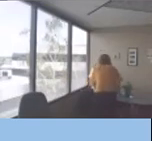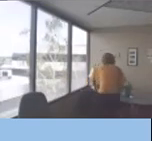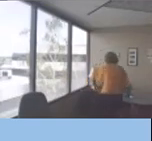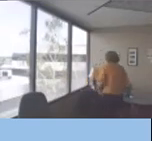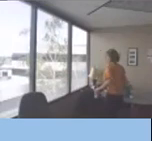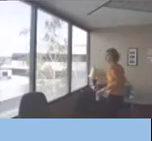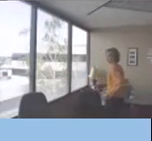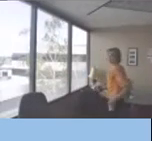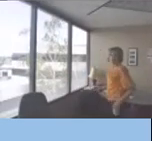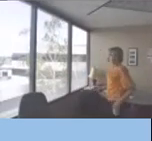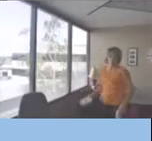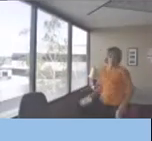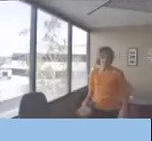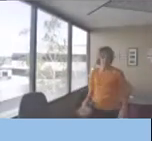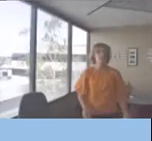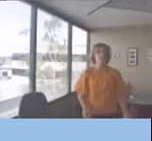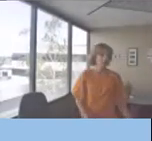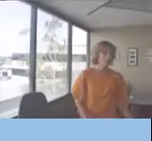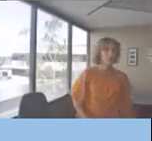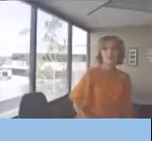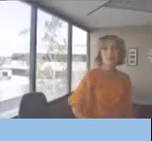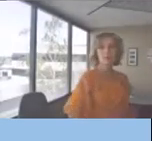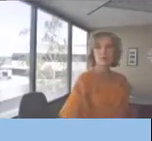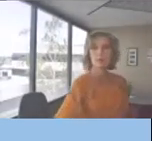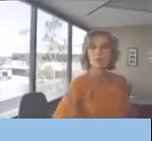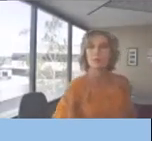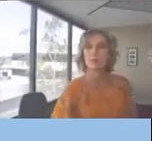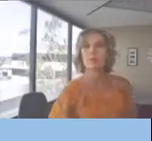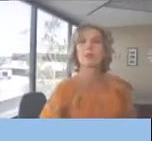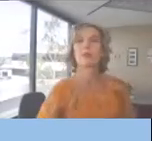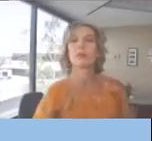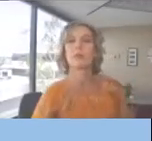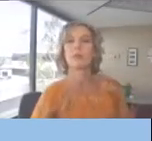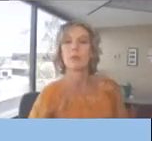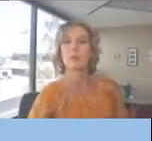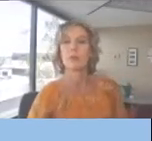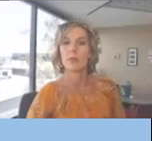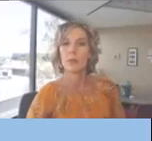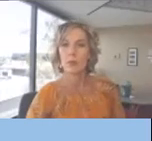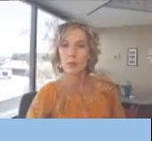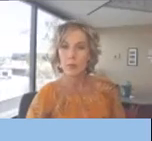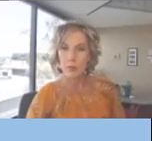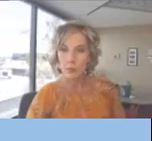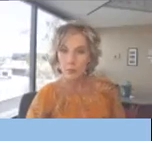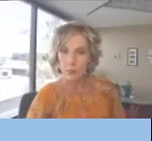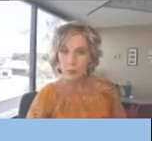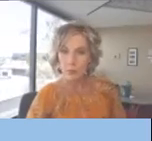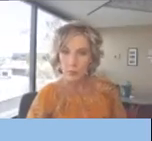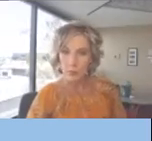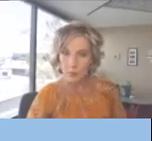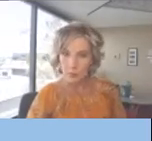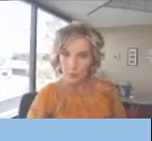so if we want to go ahead and launch that poll and i will again read the question question aloud